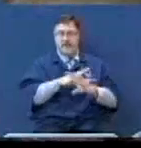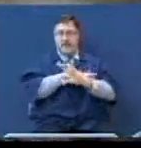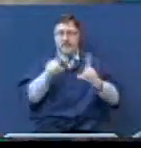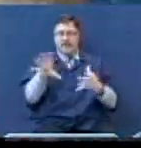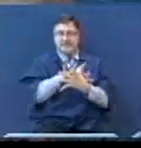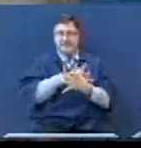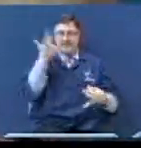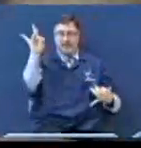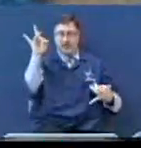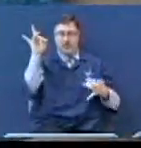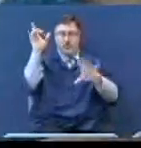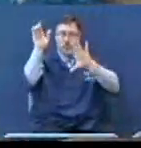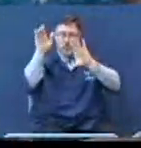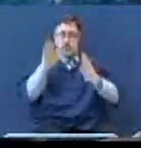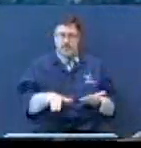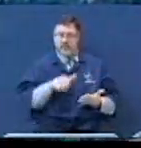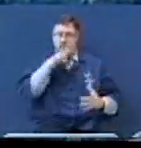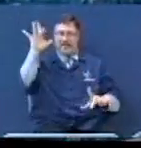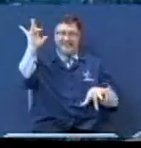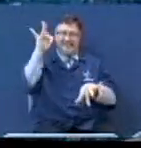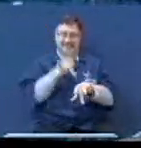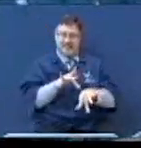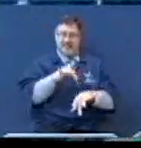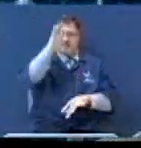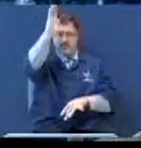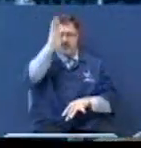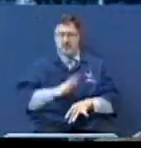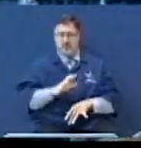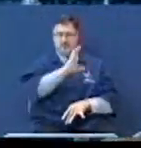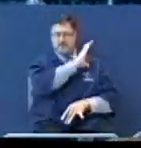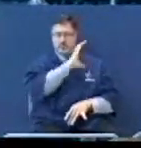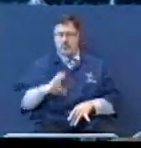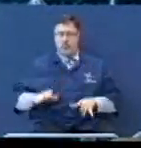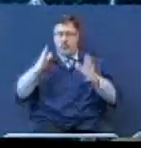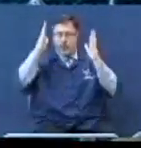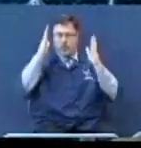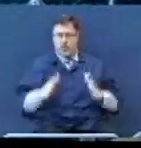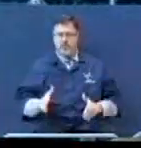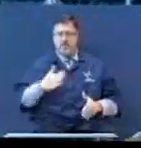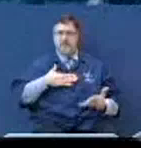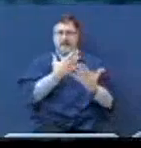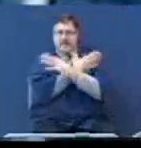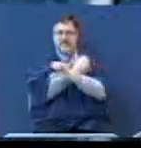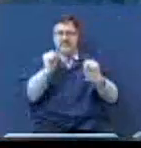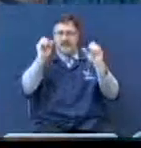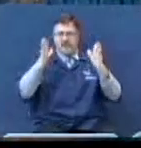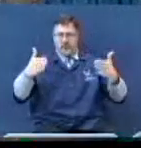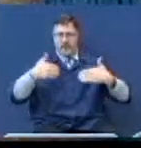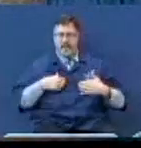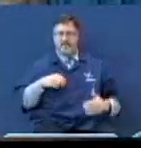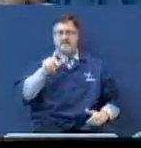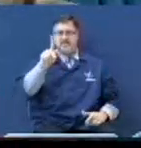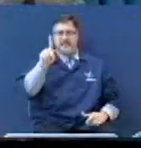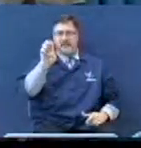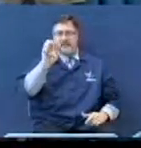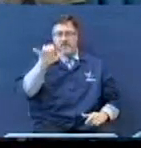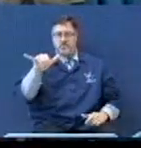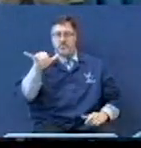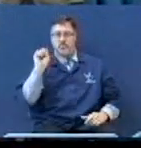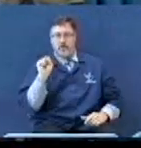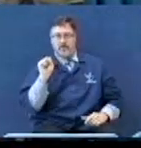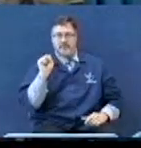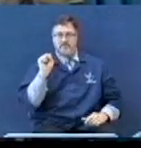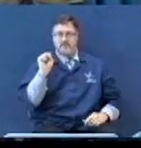spiritual death will not hit a child of God because my Savior's got the keys well